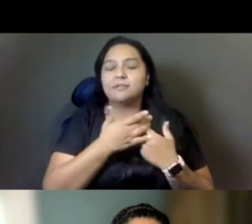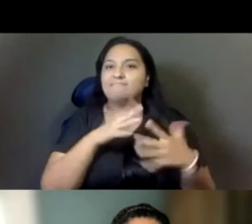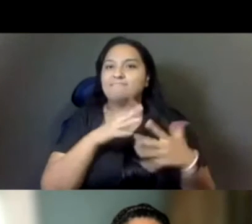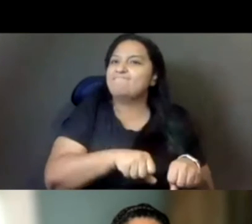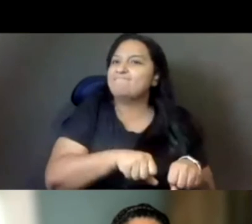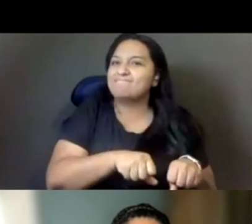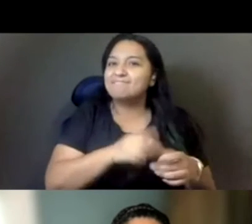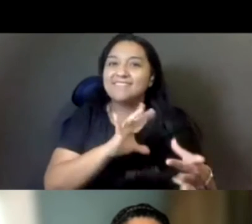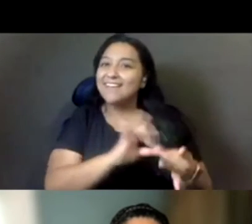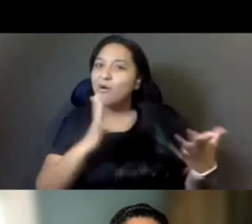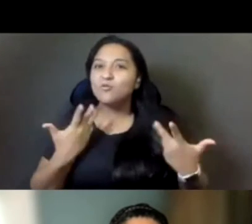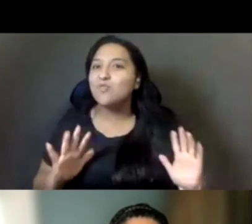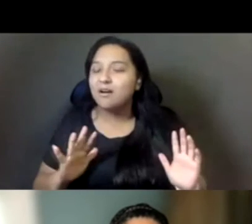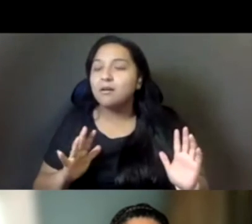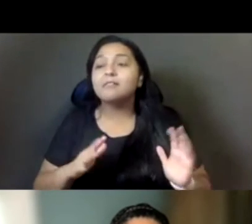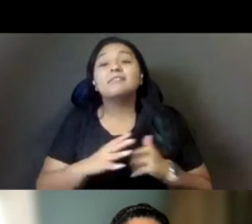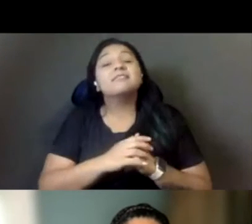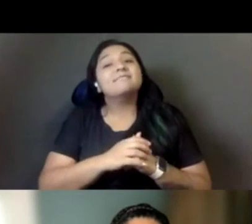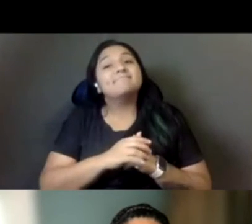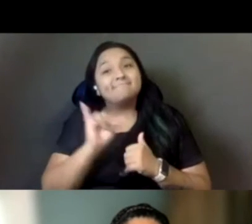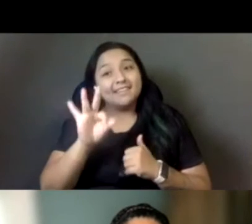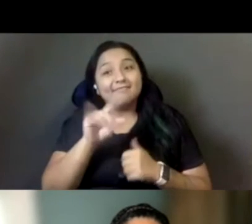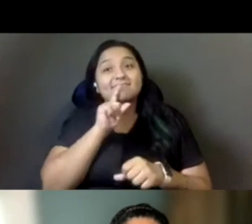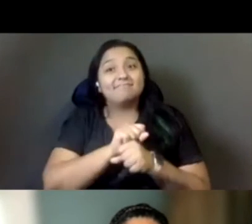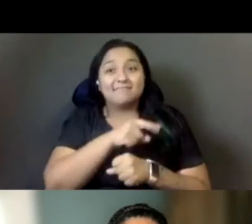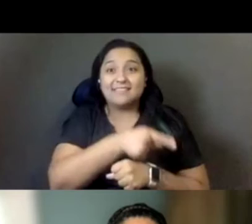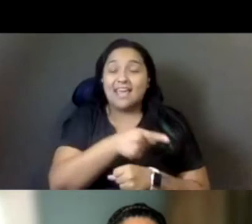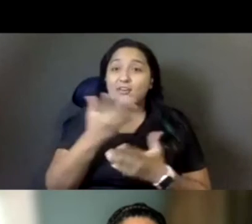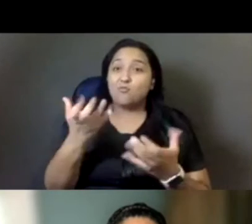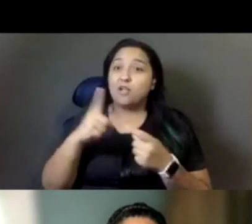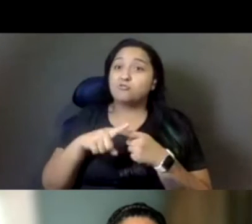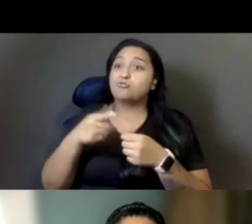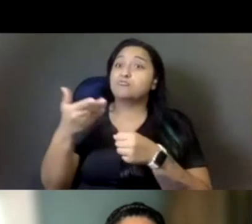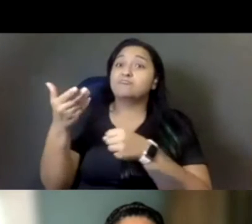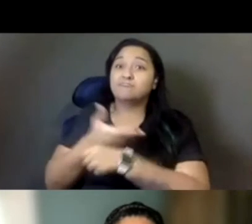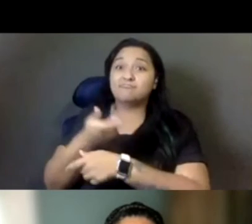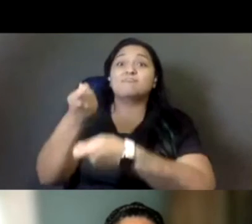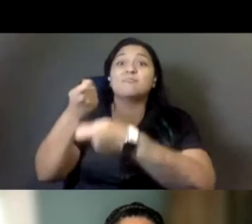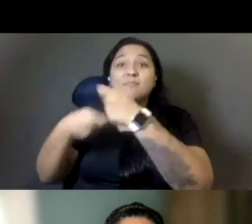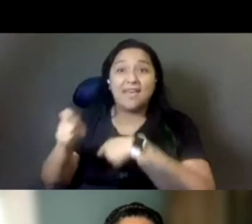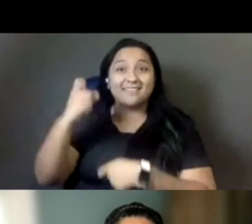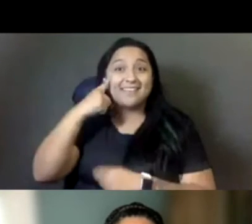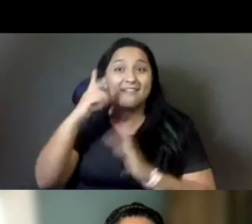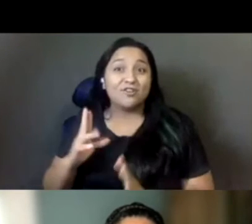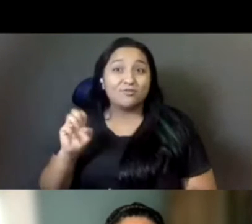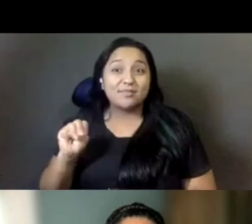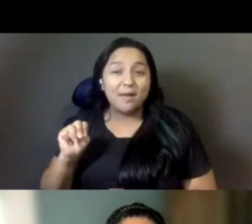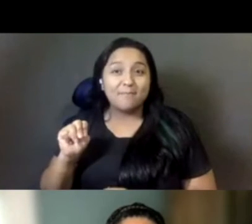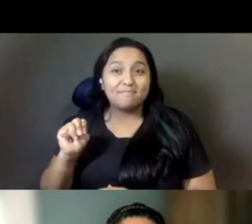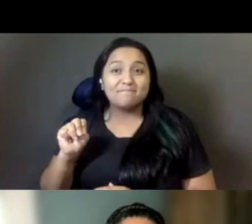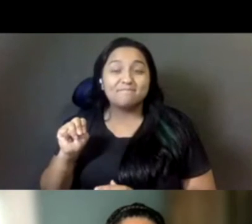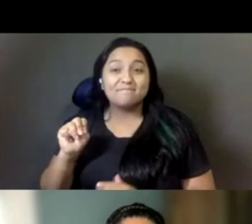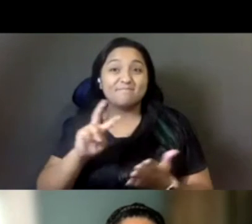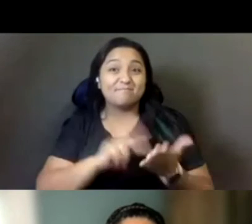can unseat, um, Gavin Newsom, they can actually change a lot of things for not just the 58